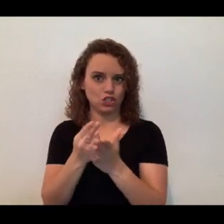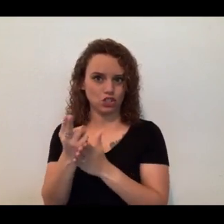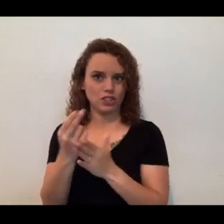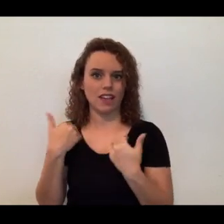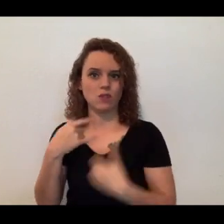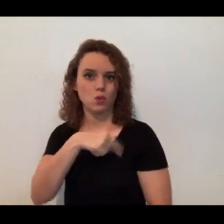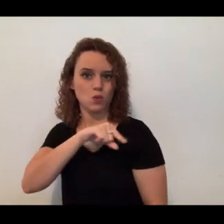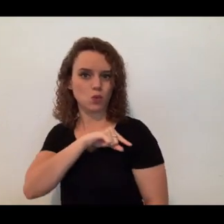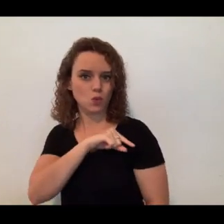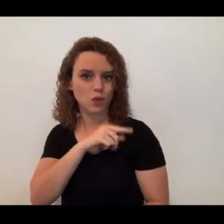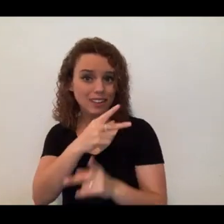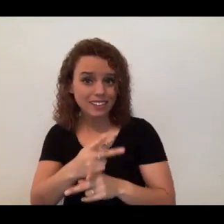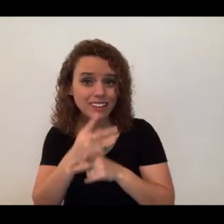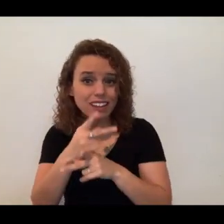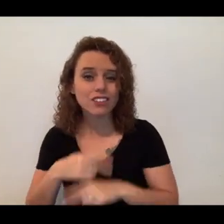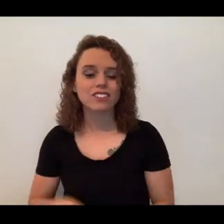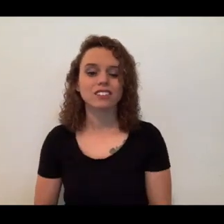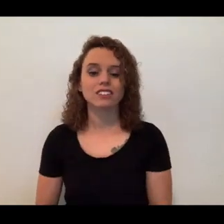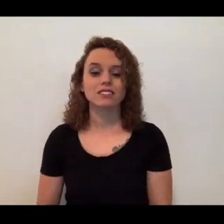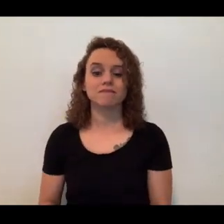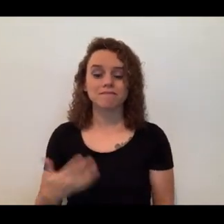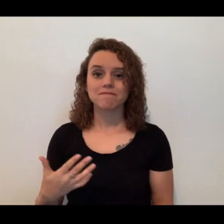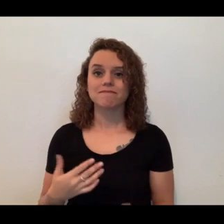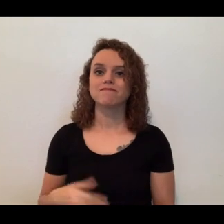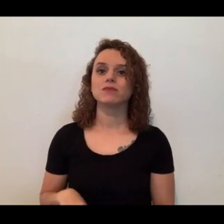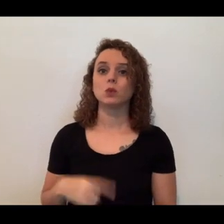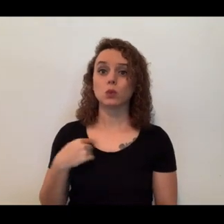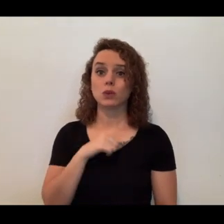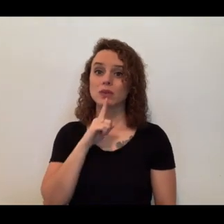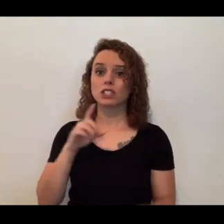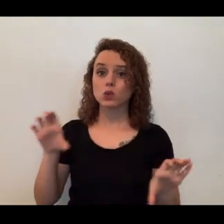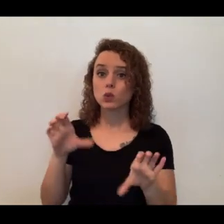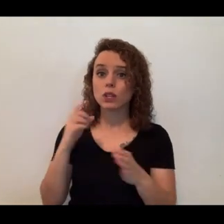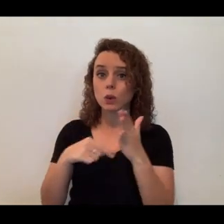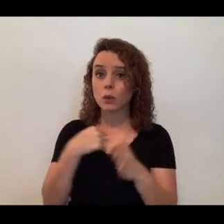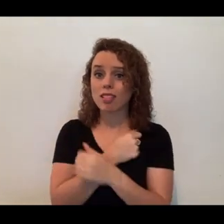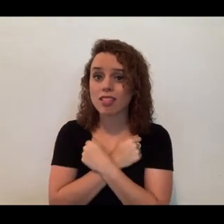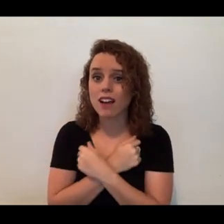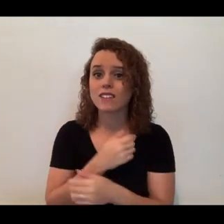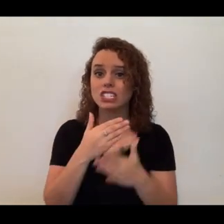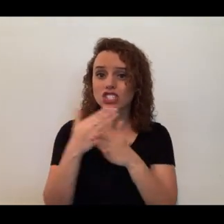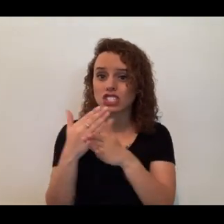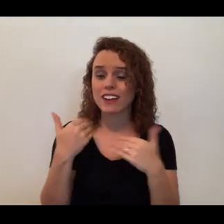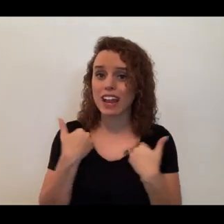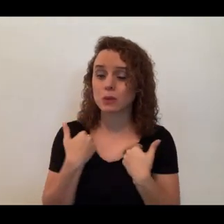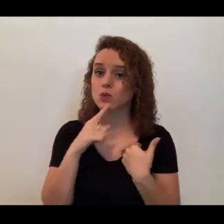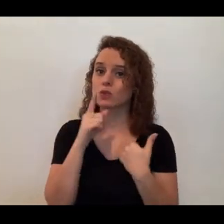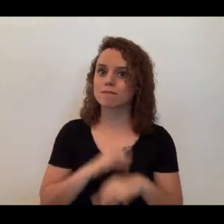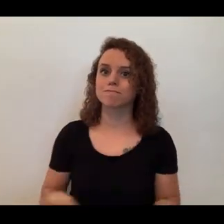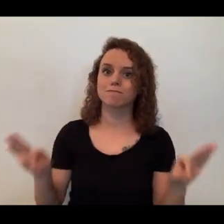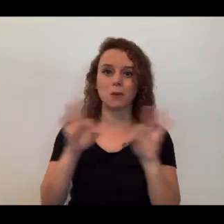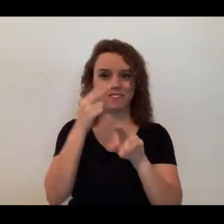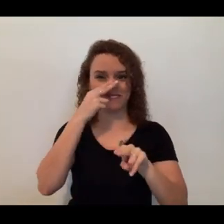being able to not only take care of our animals, but do what we love and share these animals with you guys is so important and so fun. And I